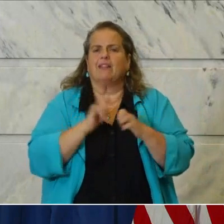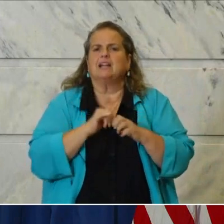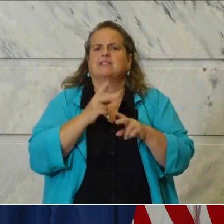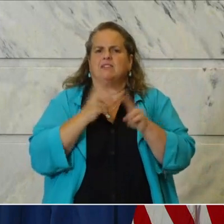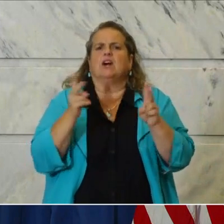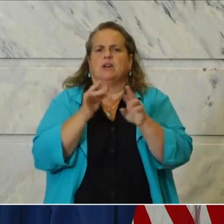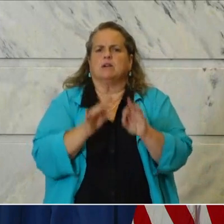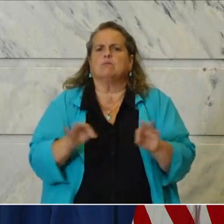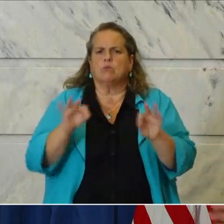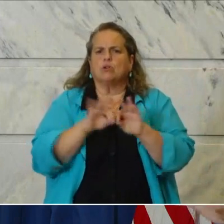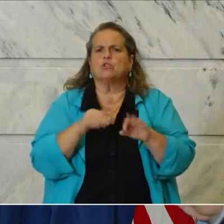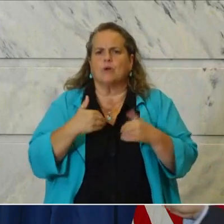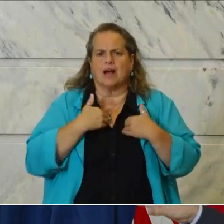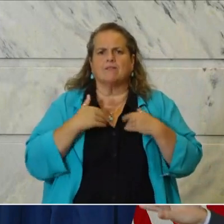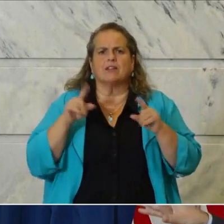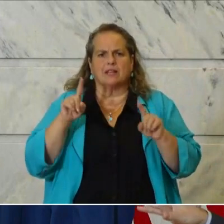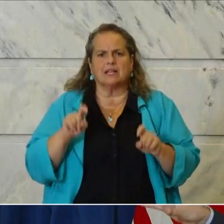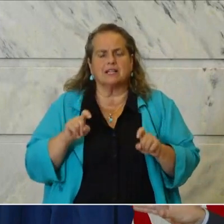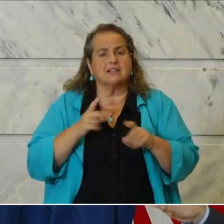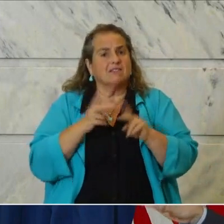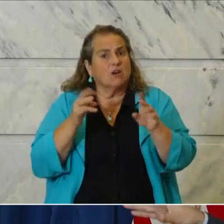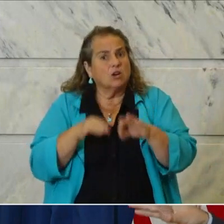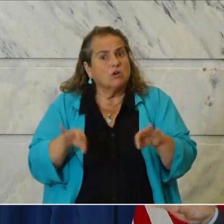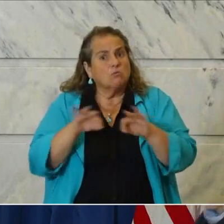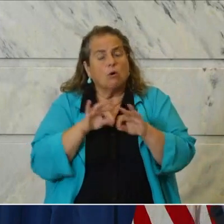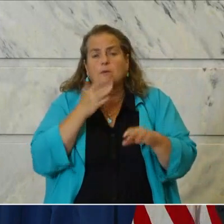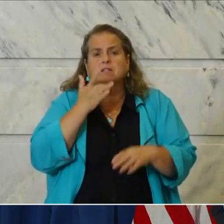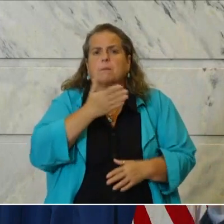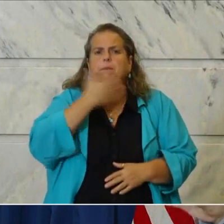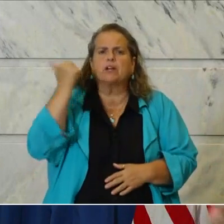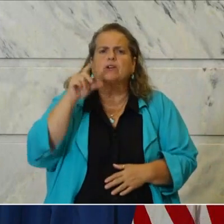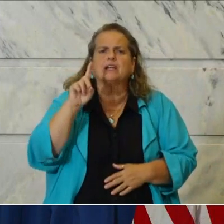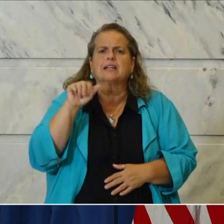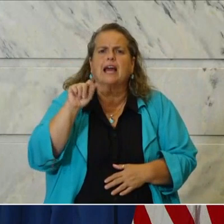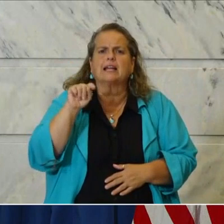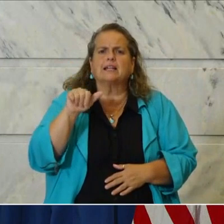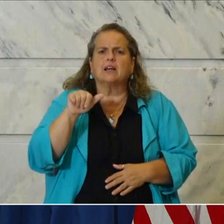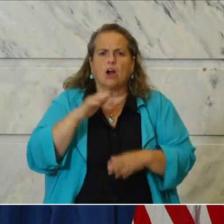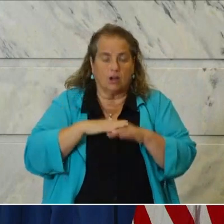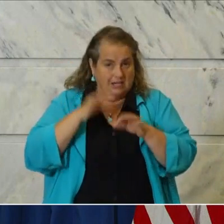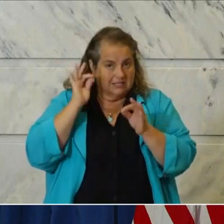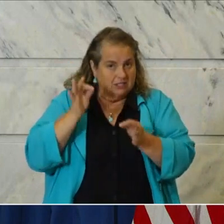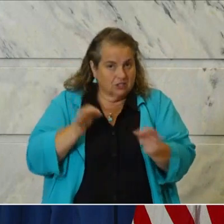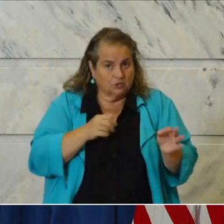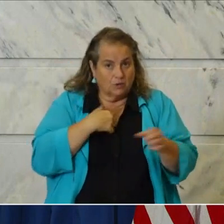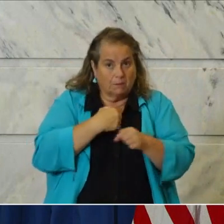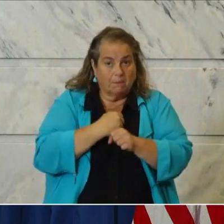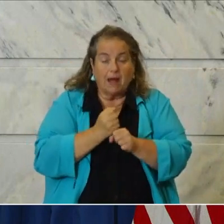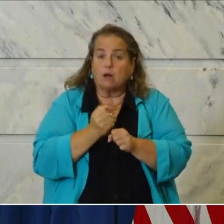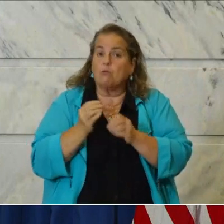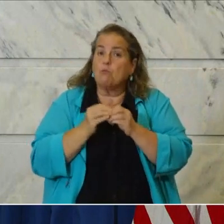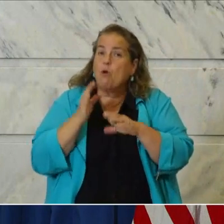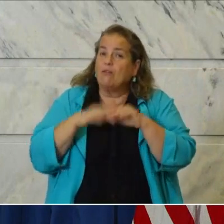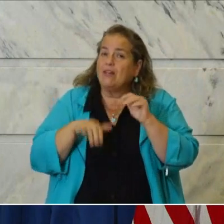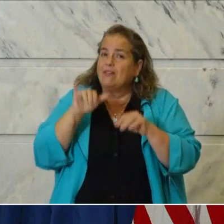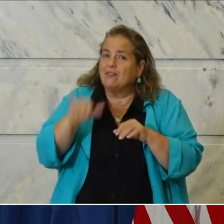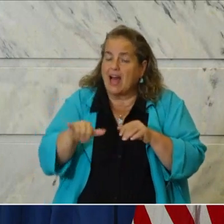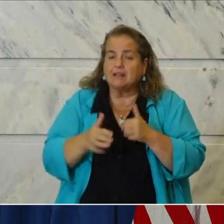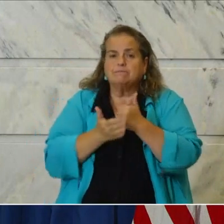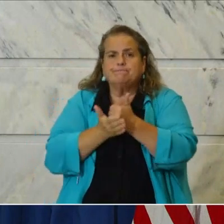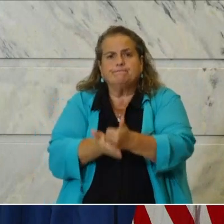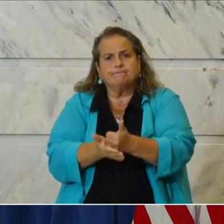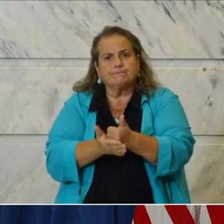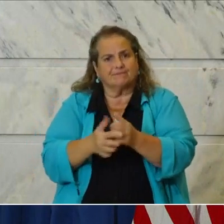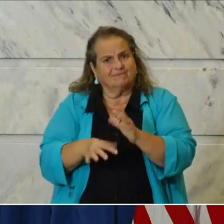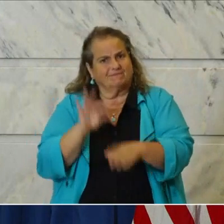important. It's really important because it gives us better data on decisions we make. But more than that, it helps us find